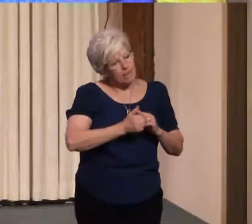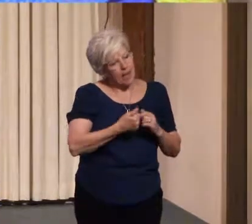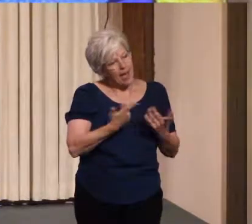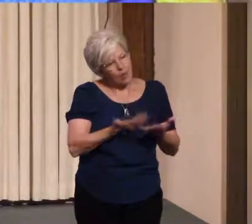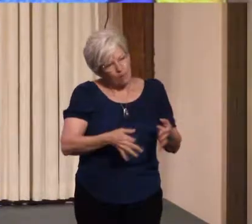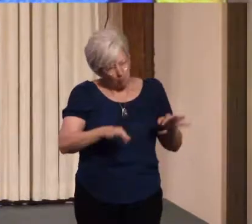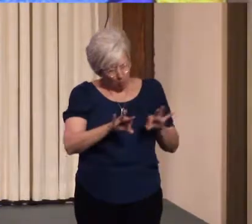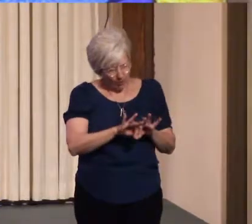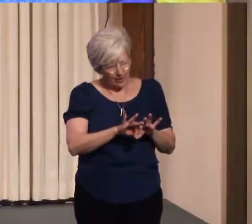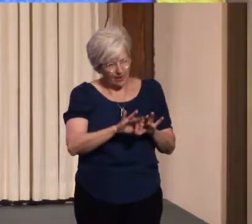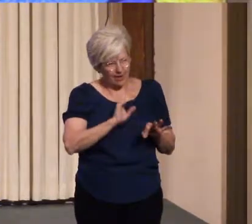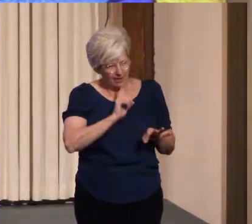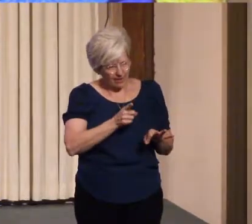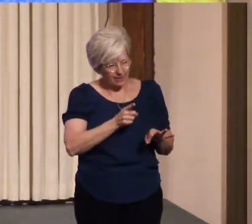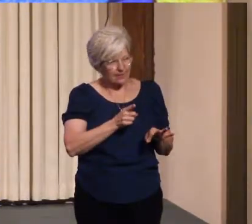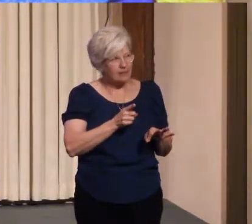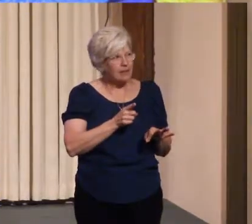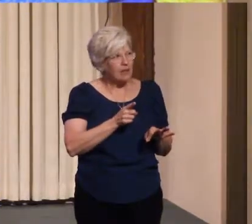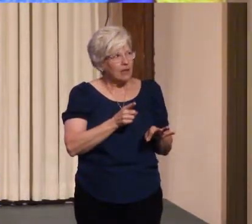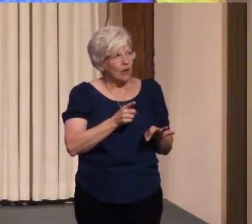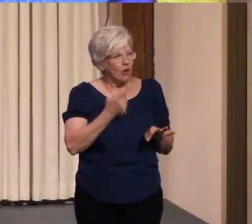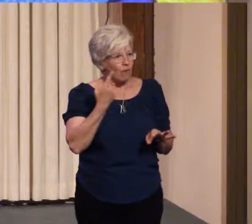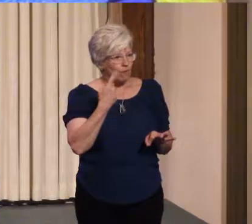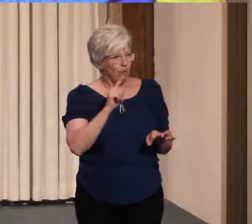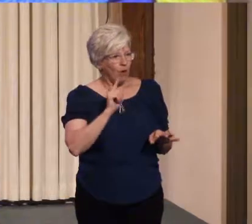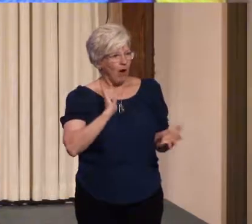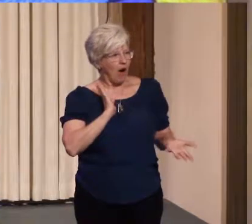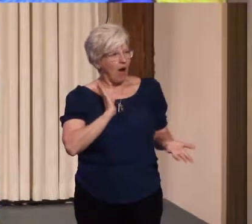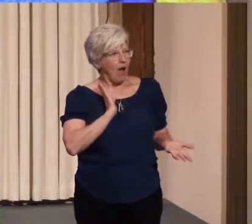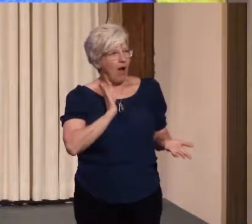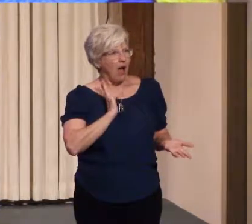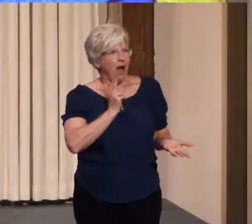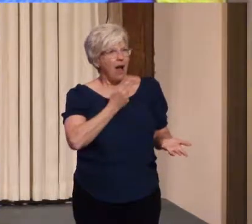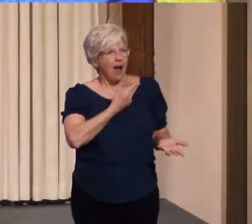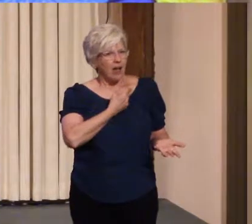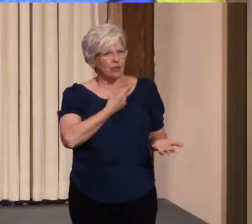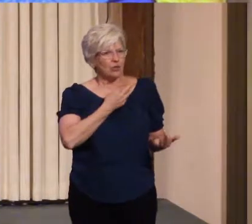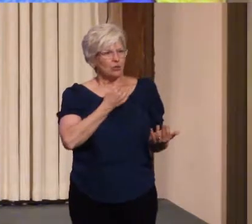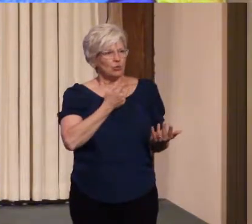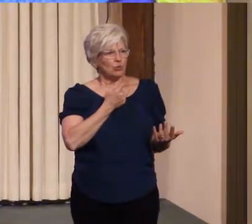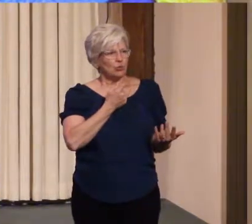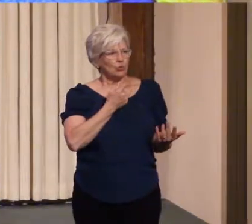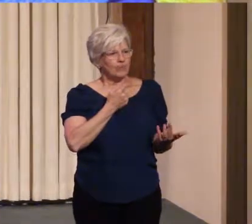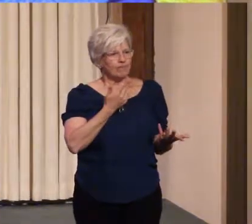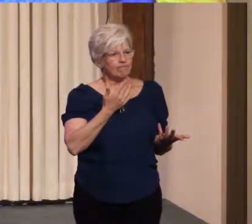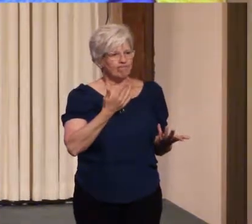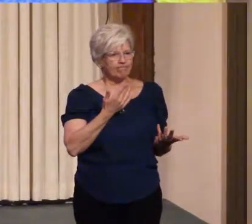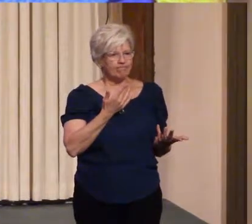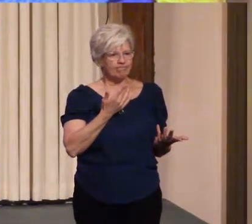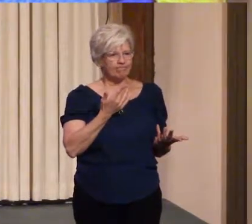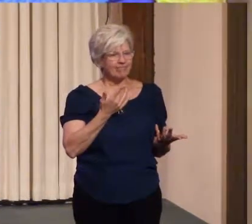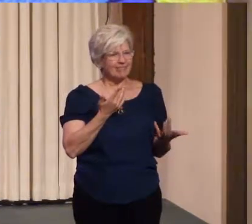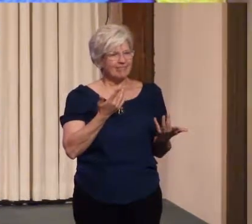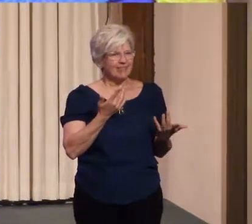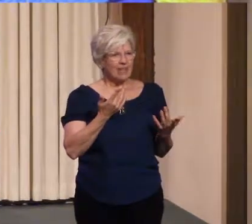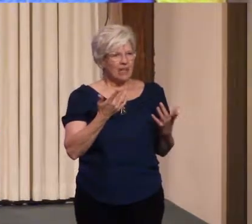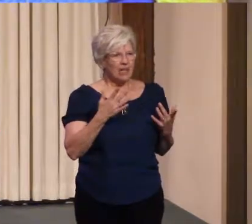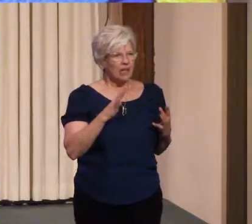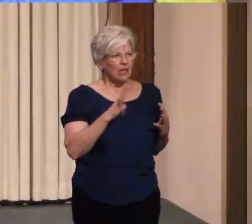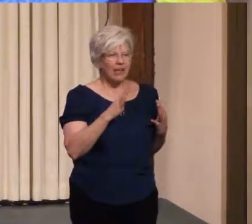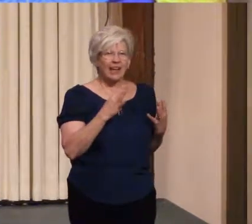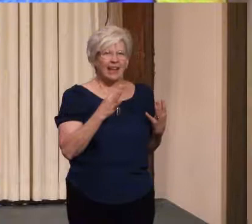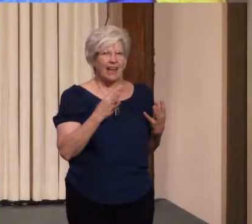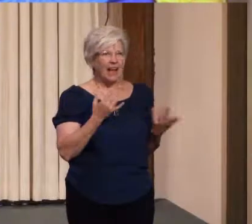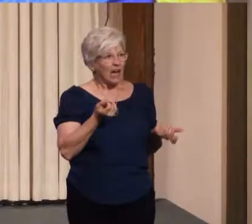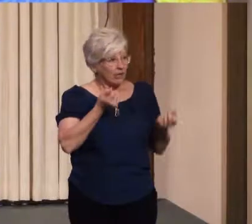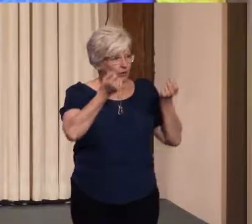it is for us to come in touch with spirit within. It was interesting to me that